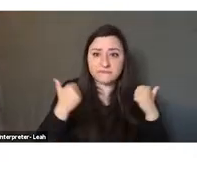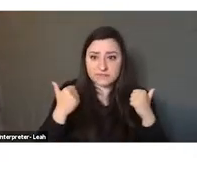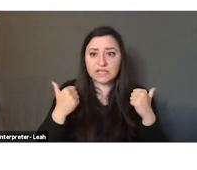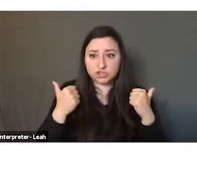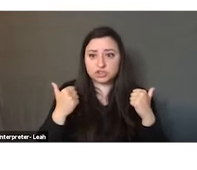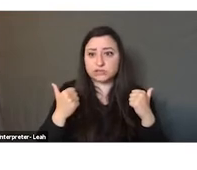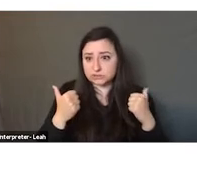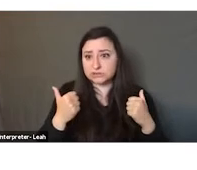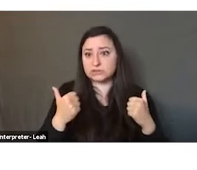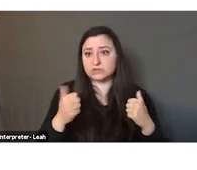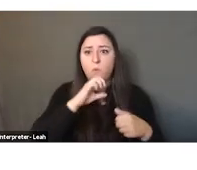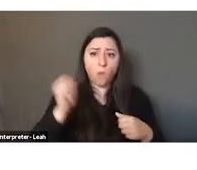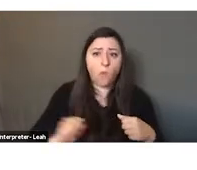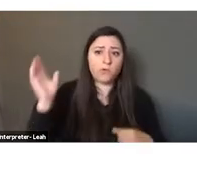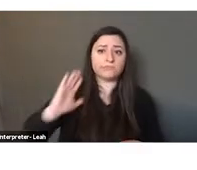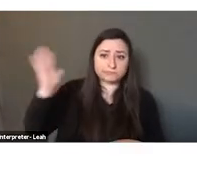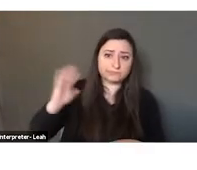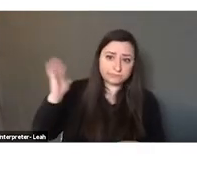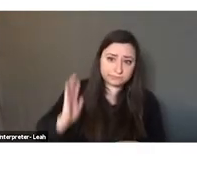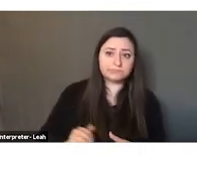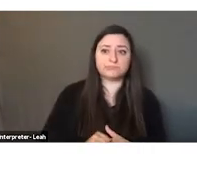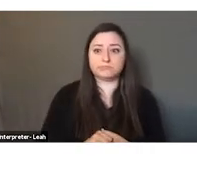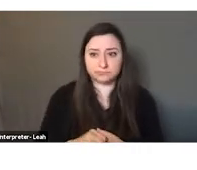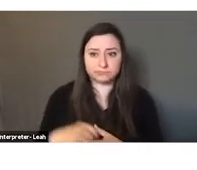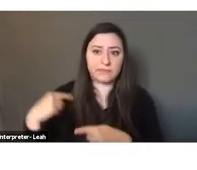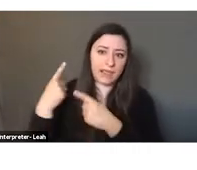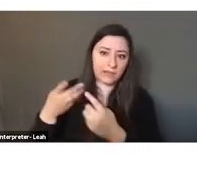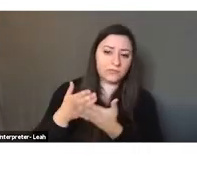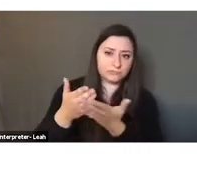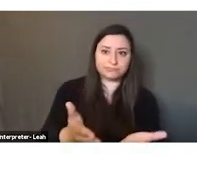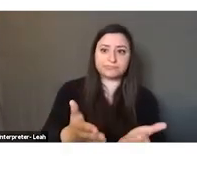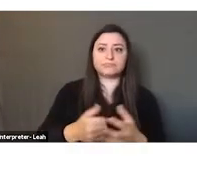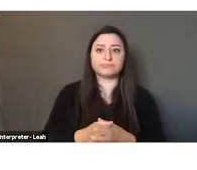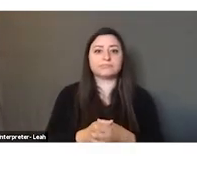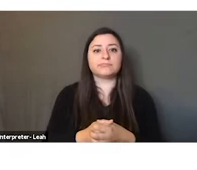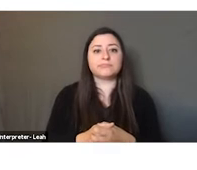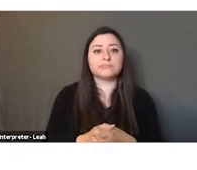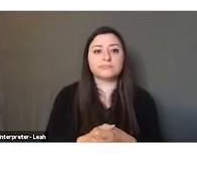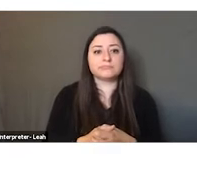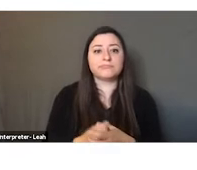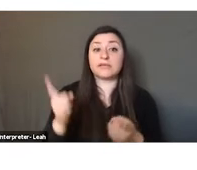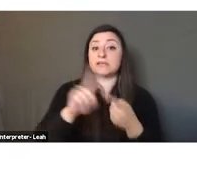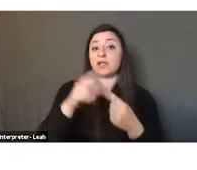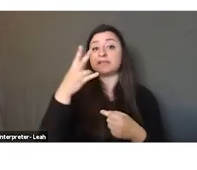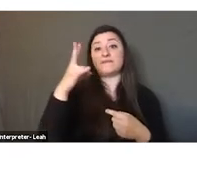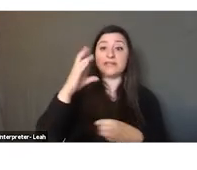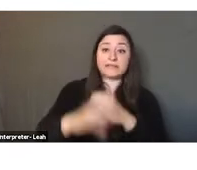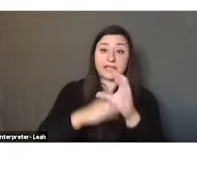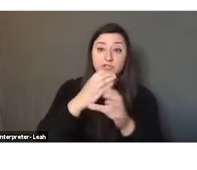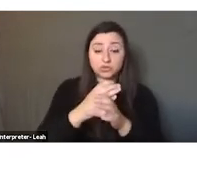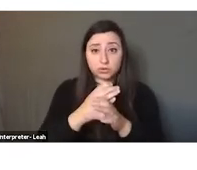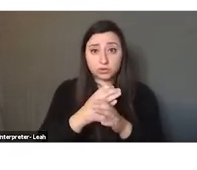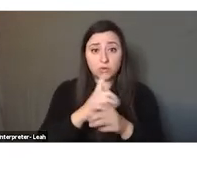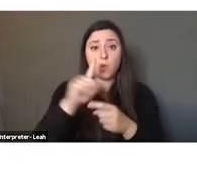make the Arab Muslim world an agricultural powerhouse up until the 17th century when